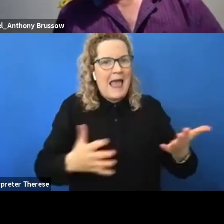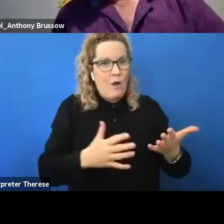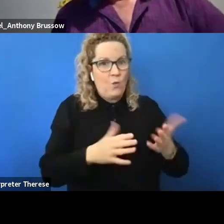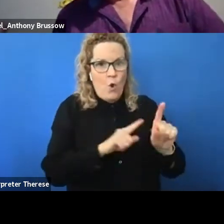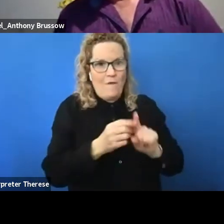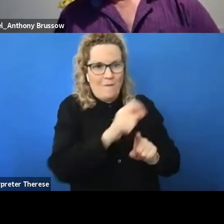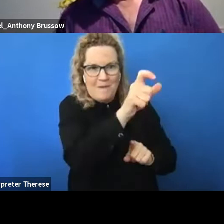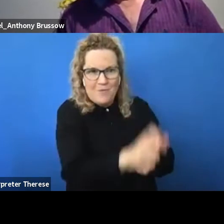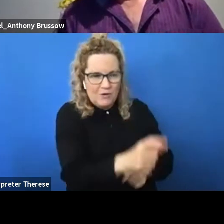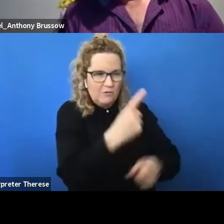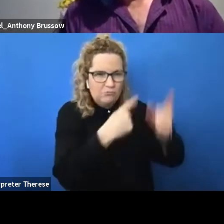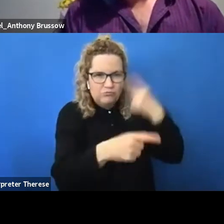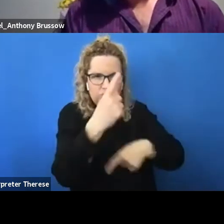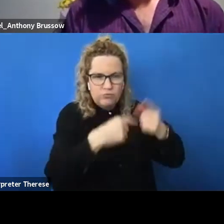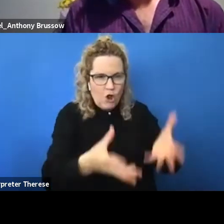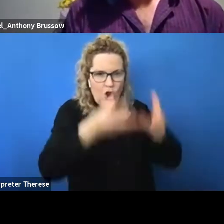individual.